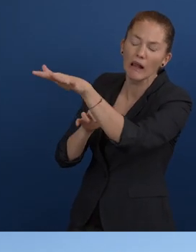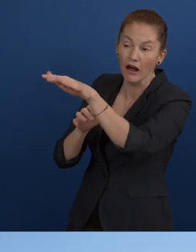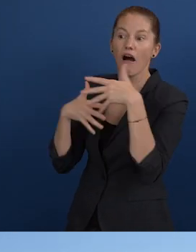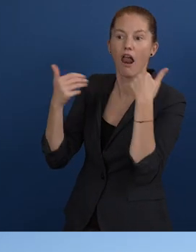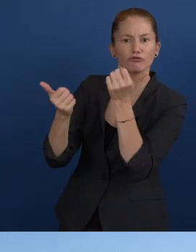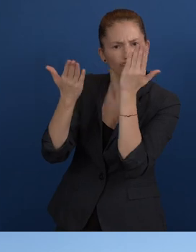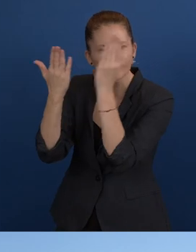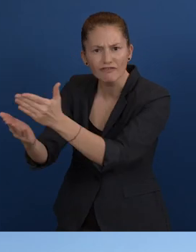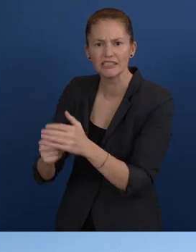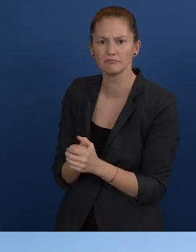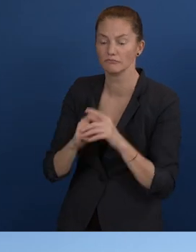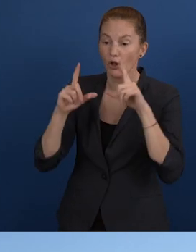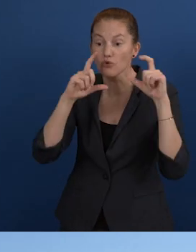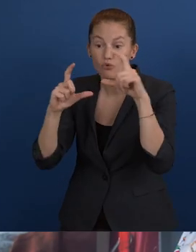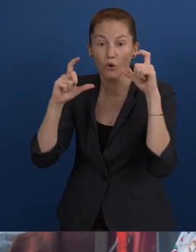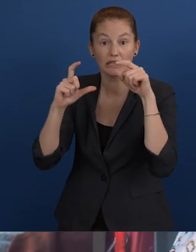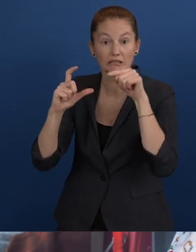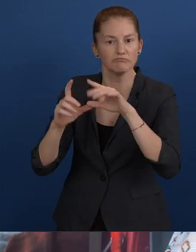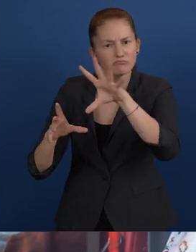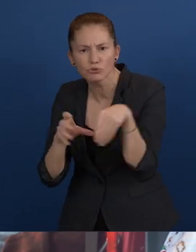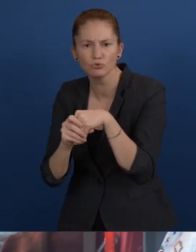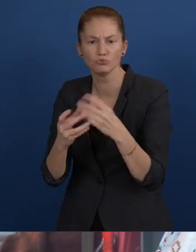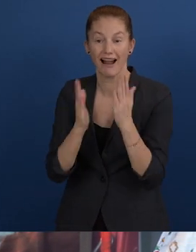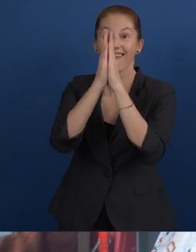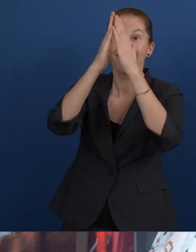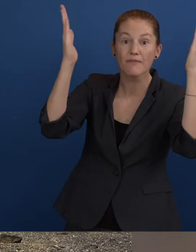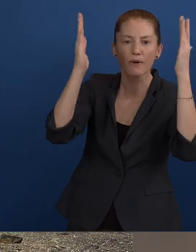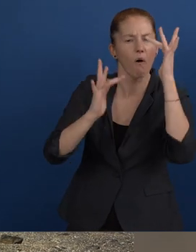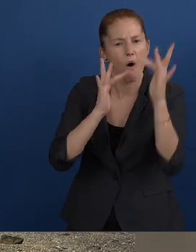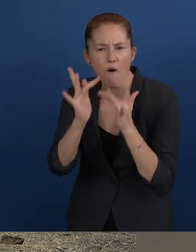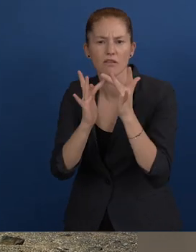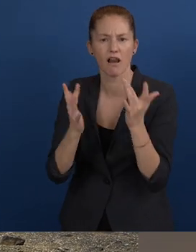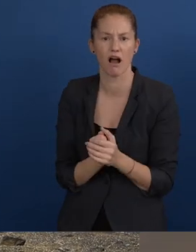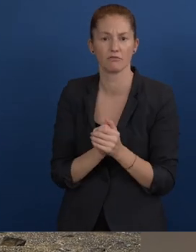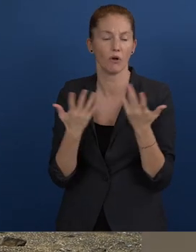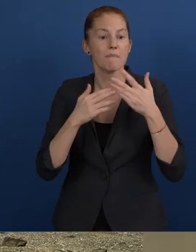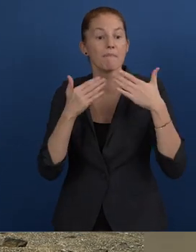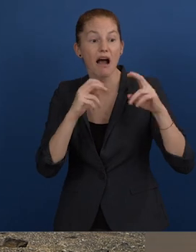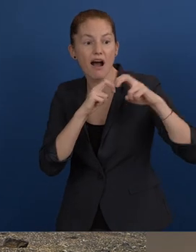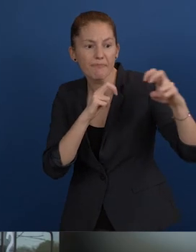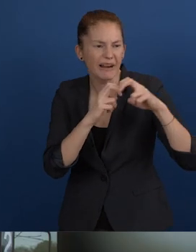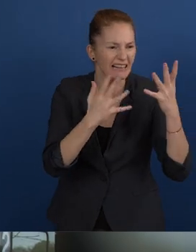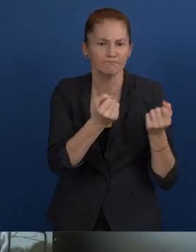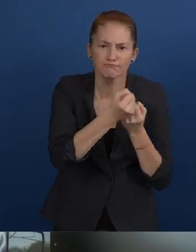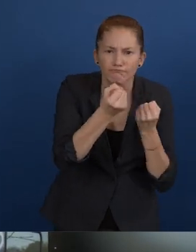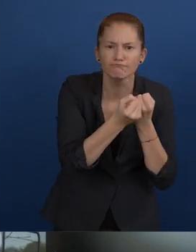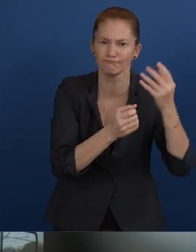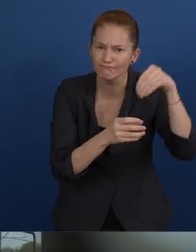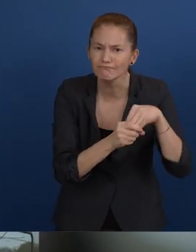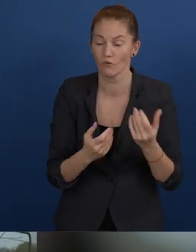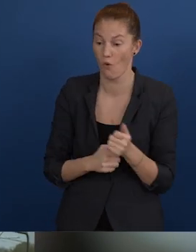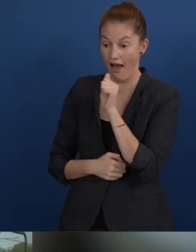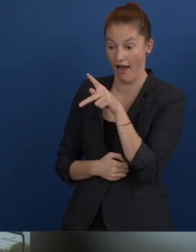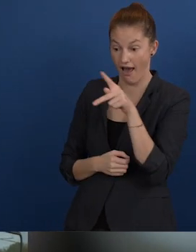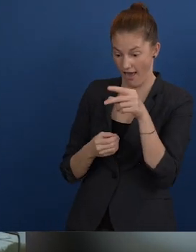from access to health services in rural areas to inclusive tourism, from online libraries and helplines